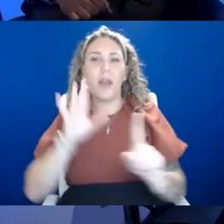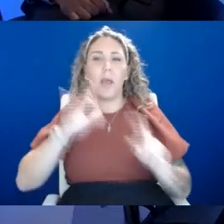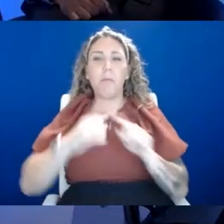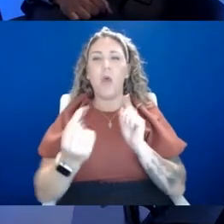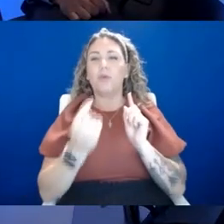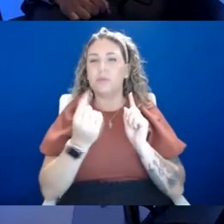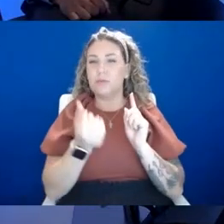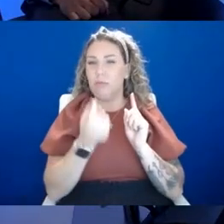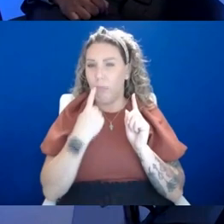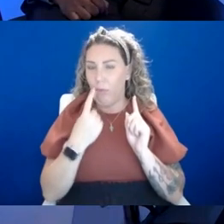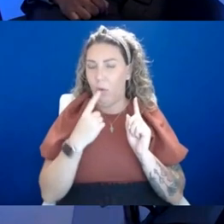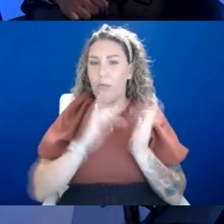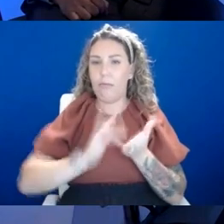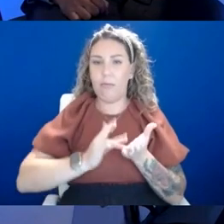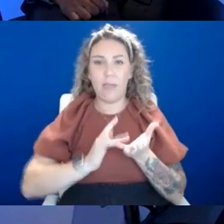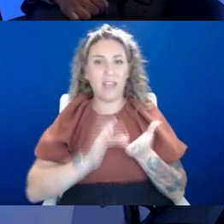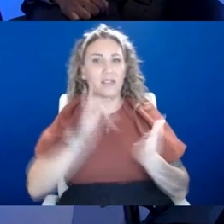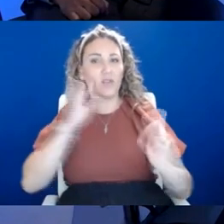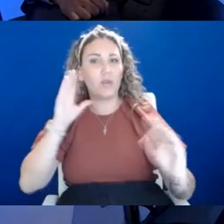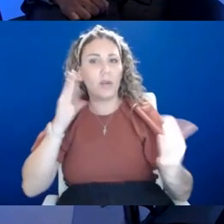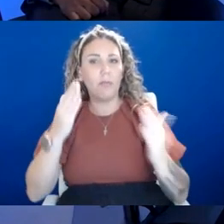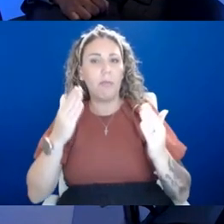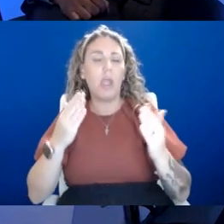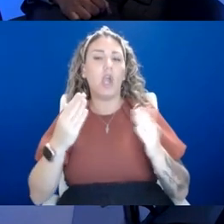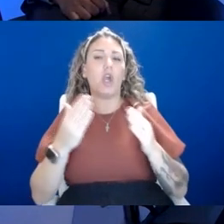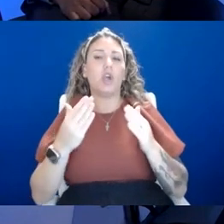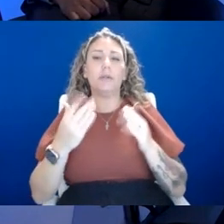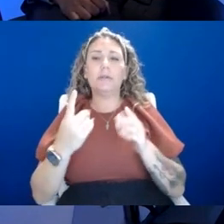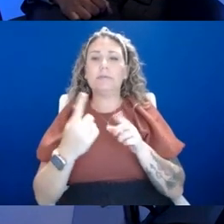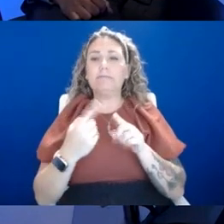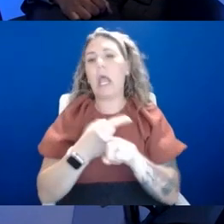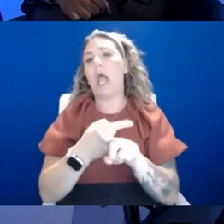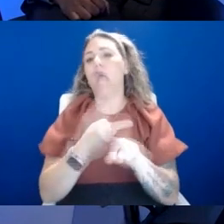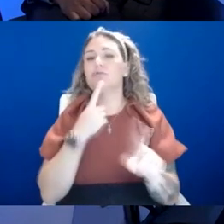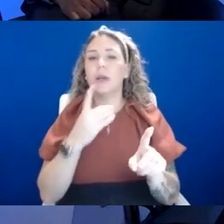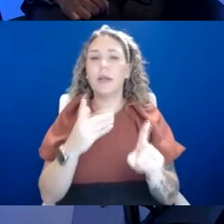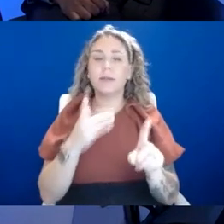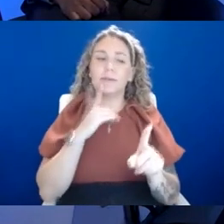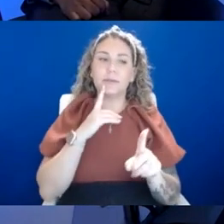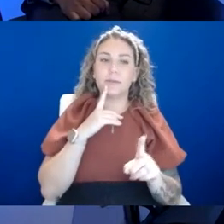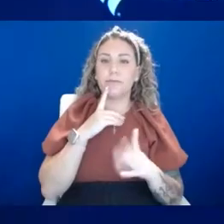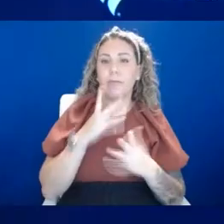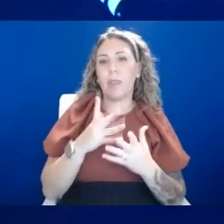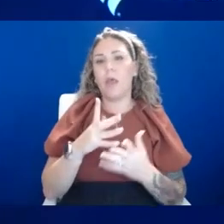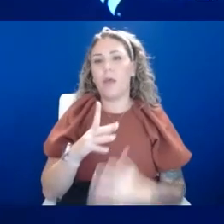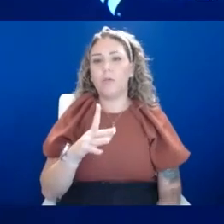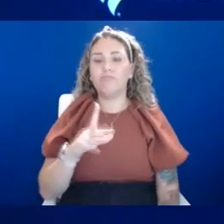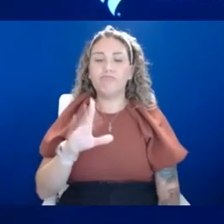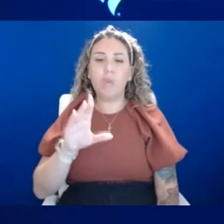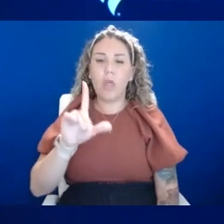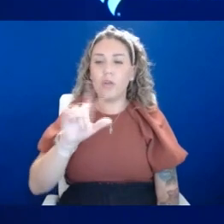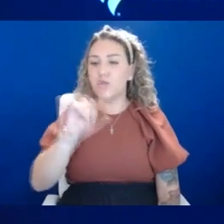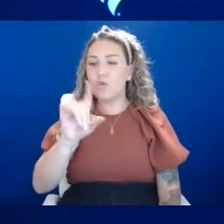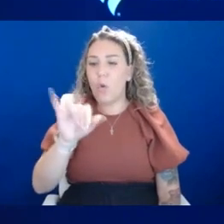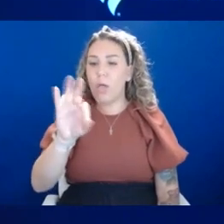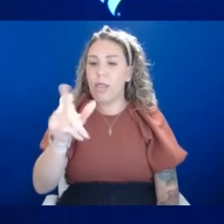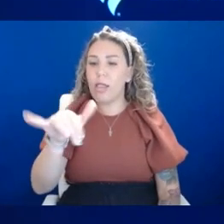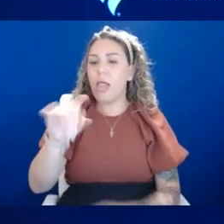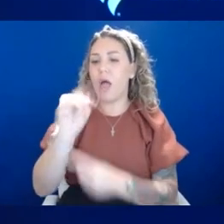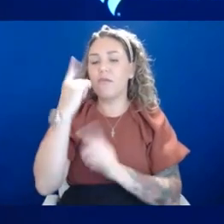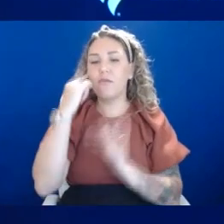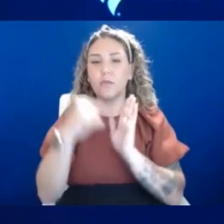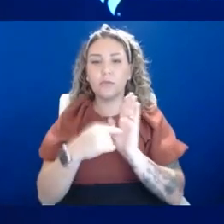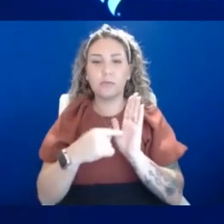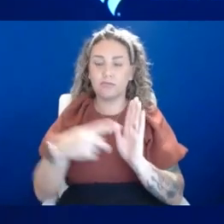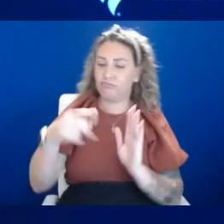and contrast that to drugs like Prozac, Paxil, Zoloft, the ones that we hear about? Yeah. So Zoloft, you know, all of Prozac, Paxil,